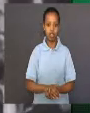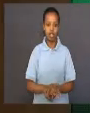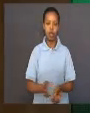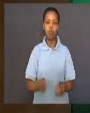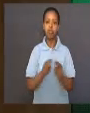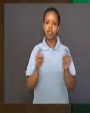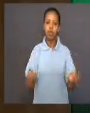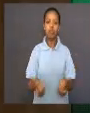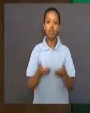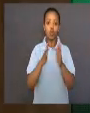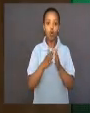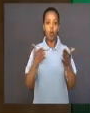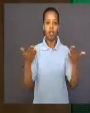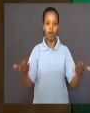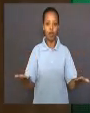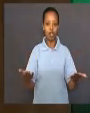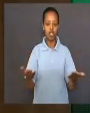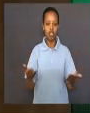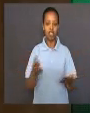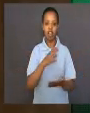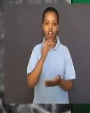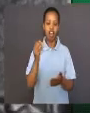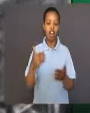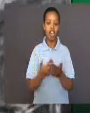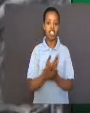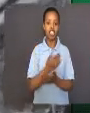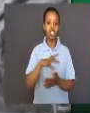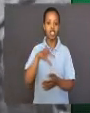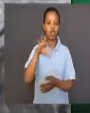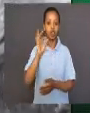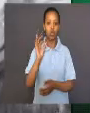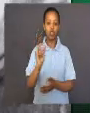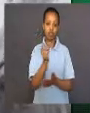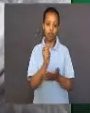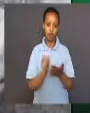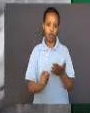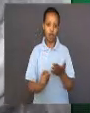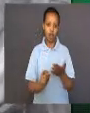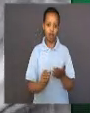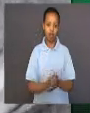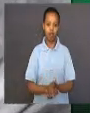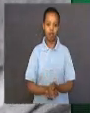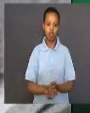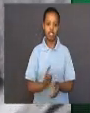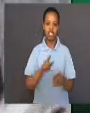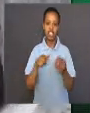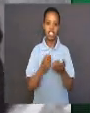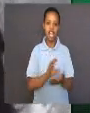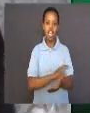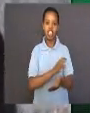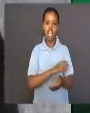books on his findings, and he was very knowledgeable about the cell